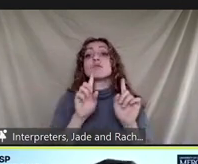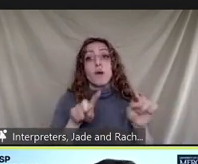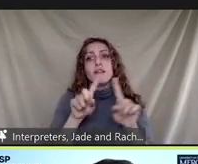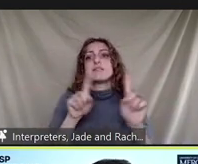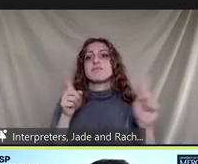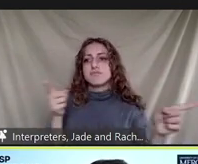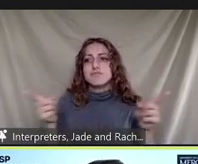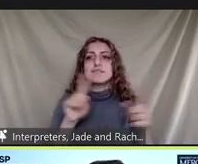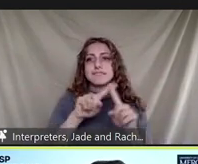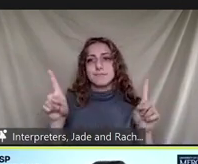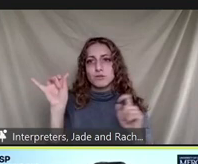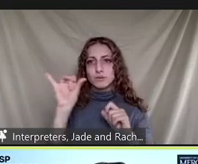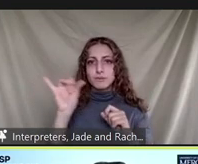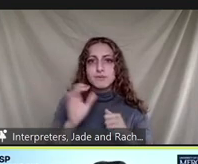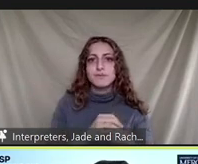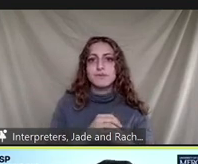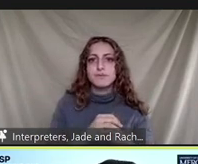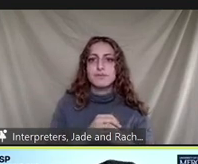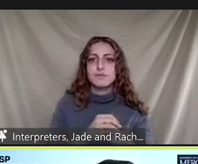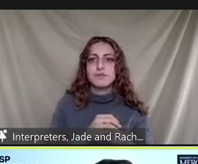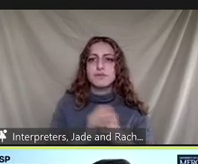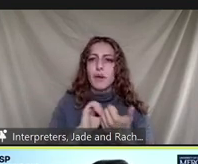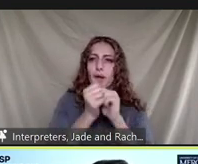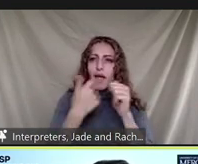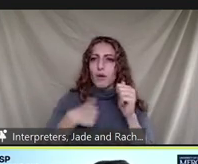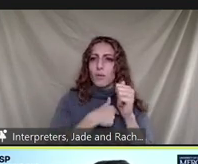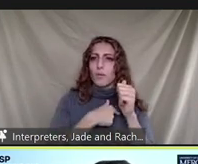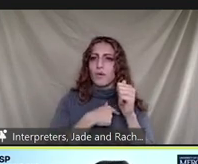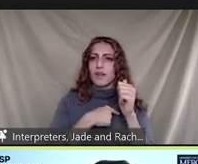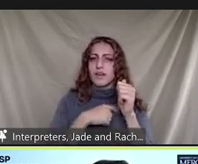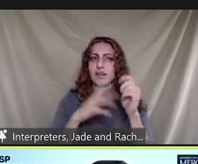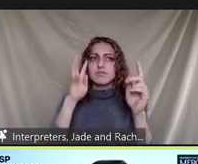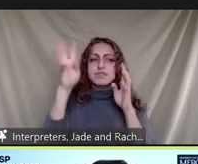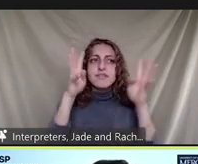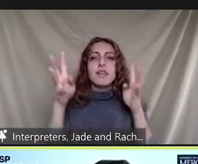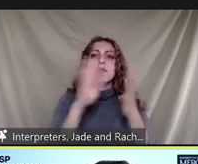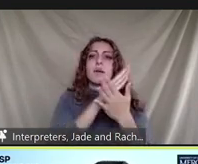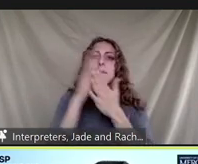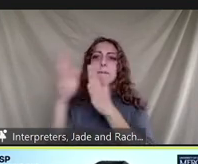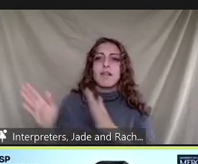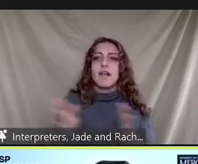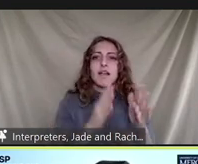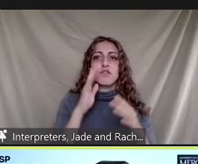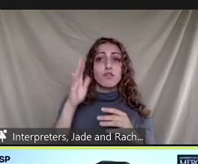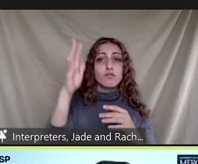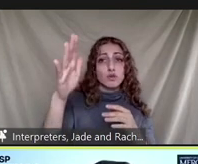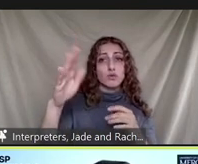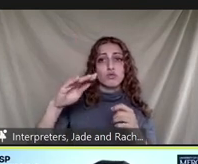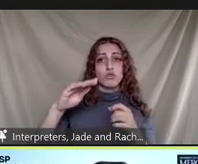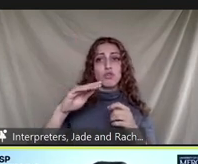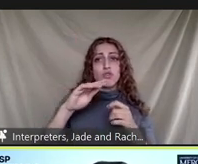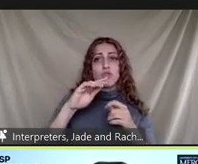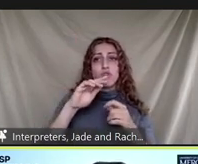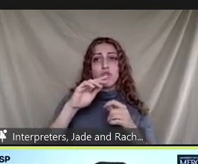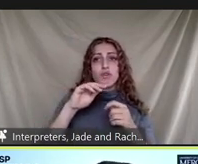then how can we develop a plan for future pandemic events next we believe